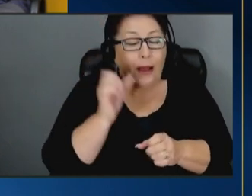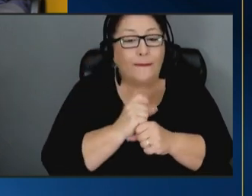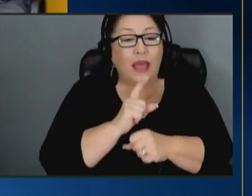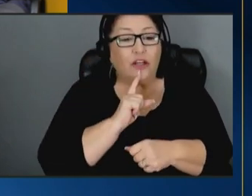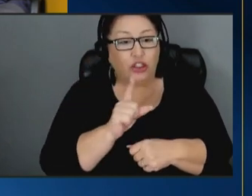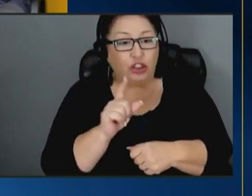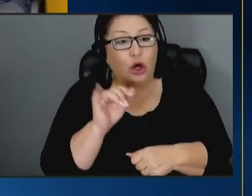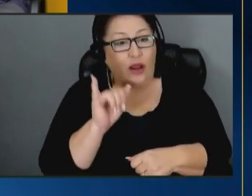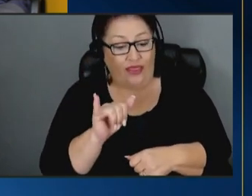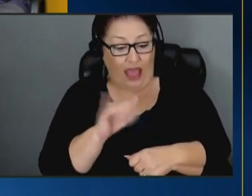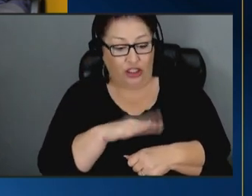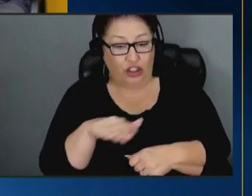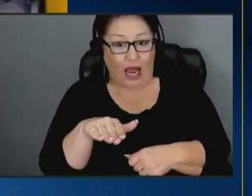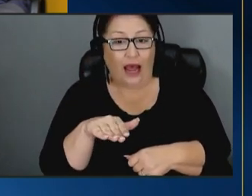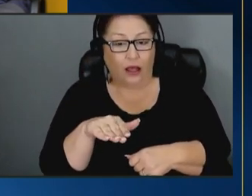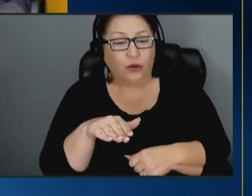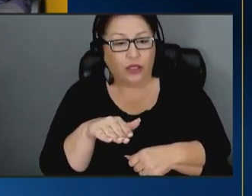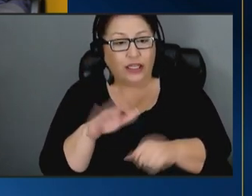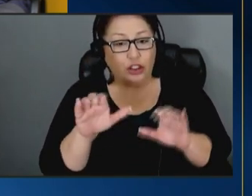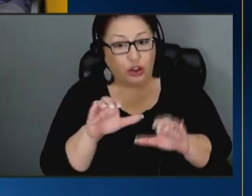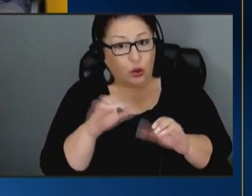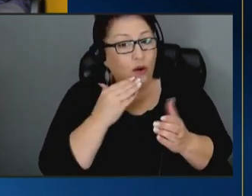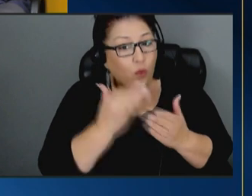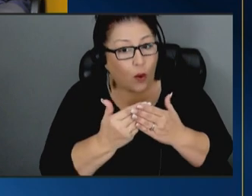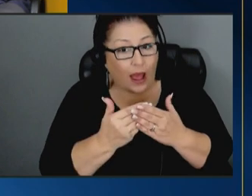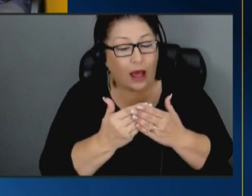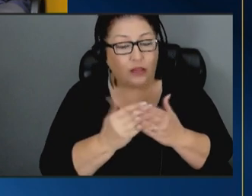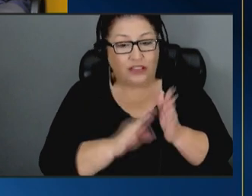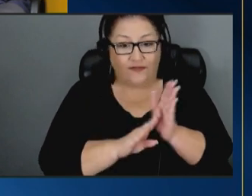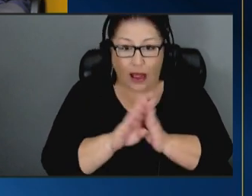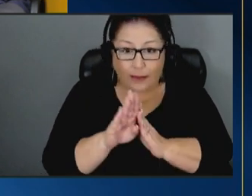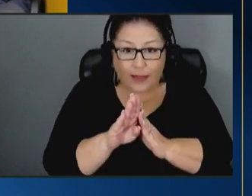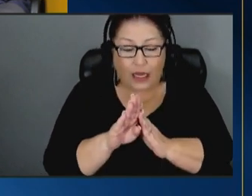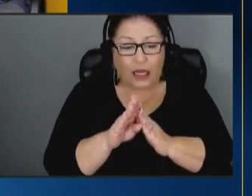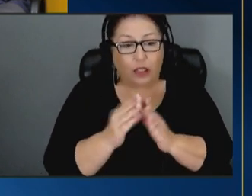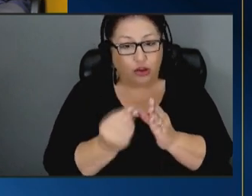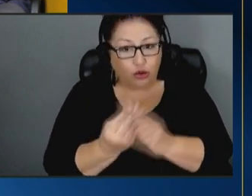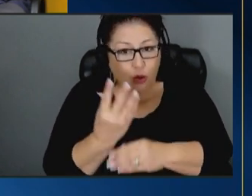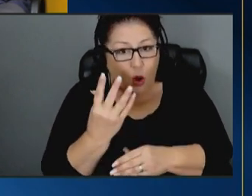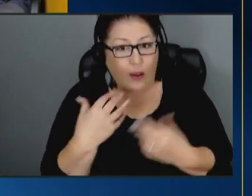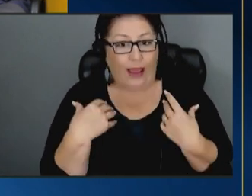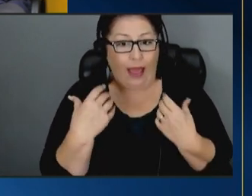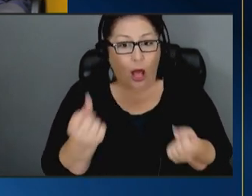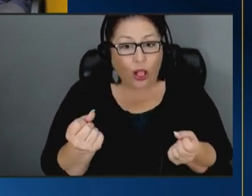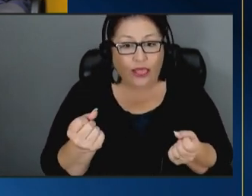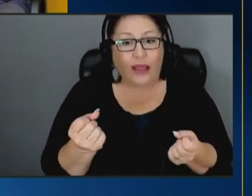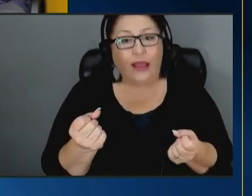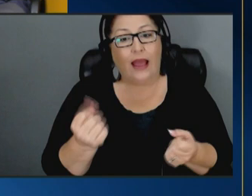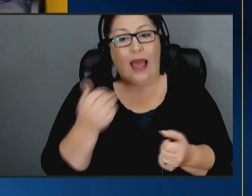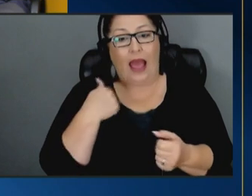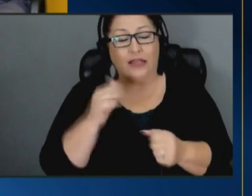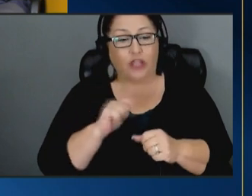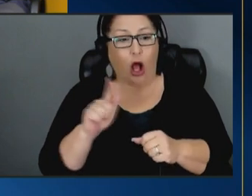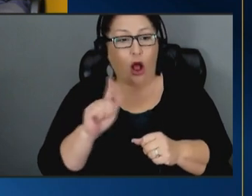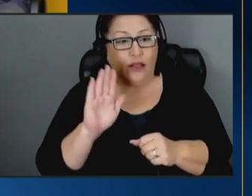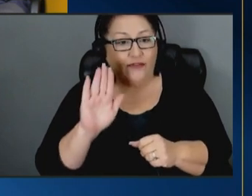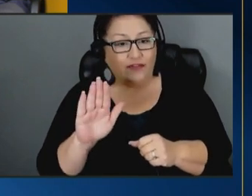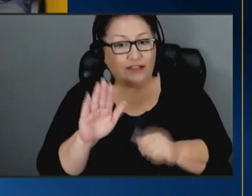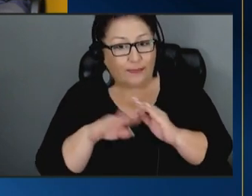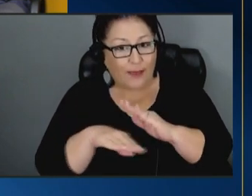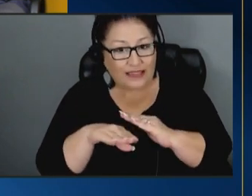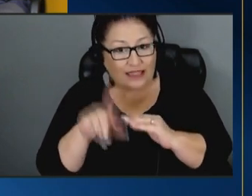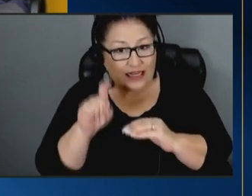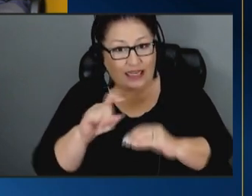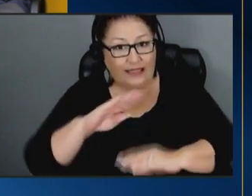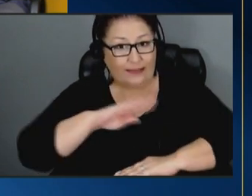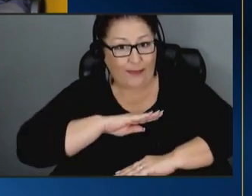this child you know is doing well developmentally is growing is healthy um has all of his or her basic needs met